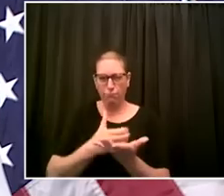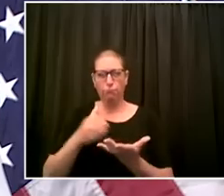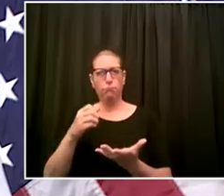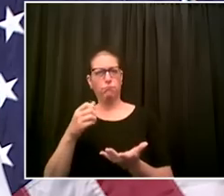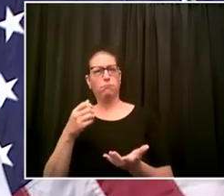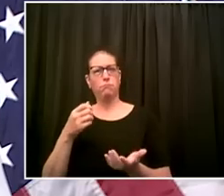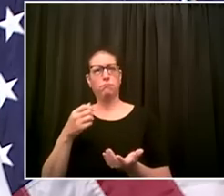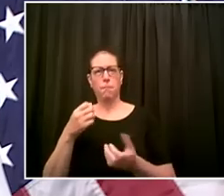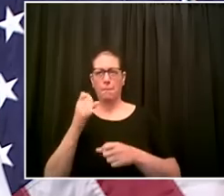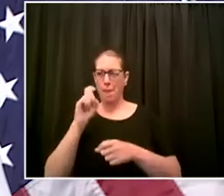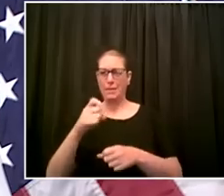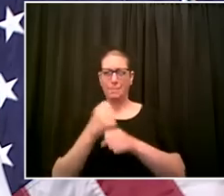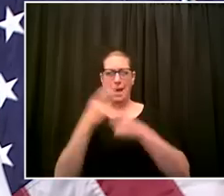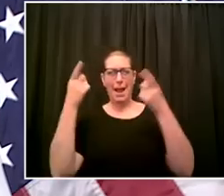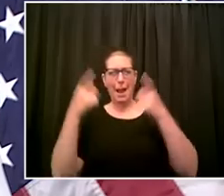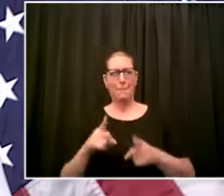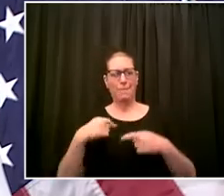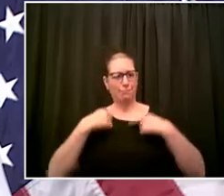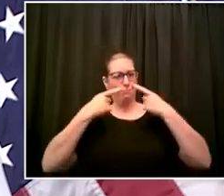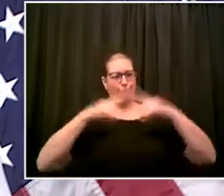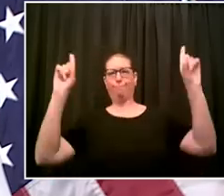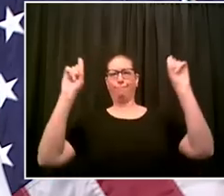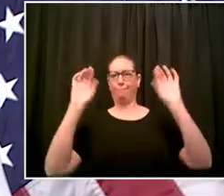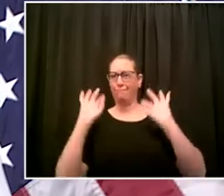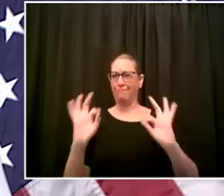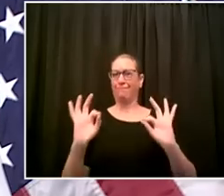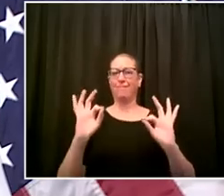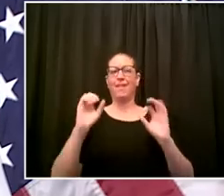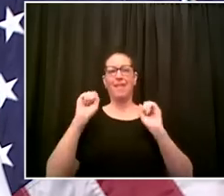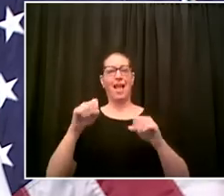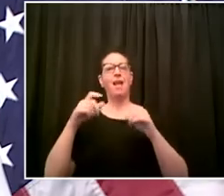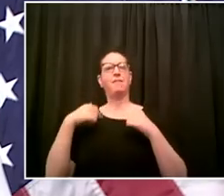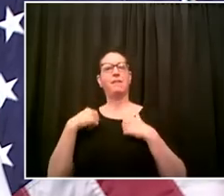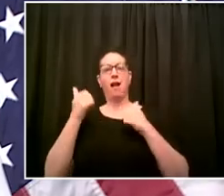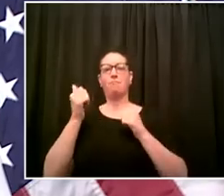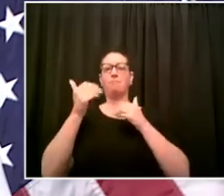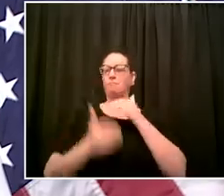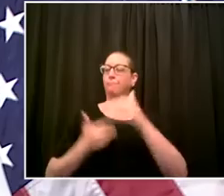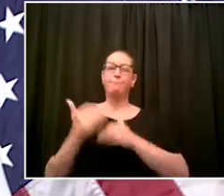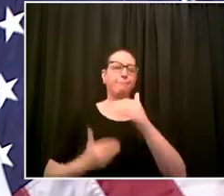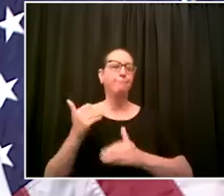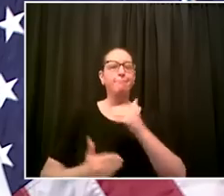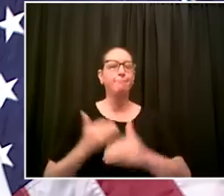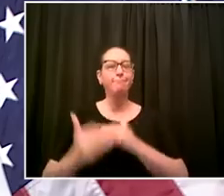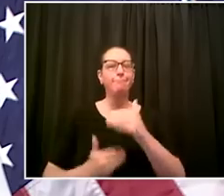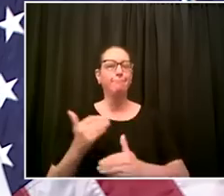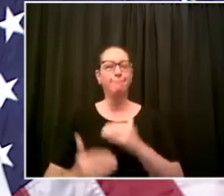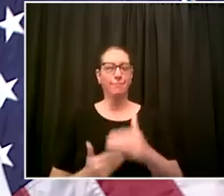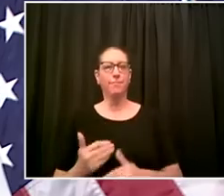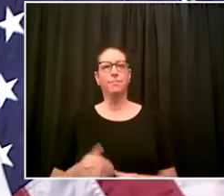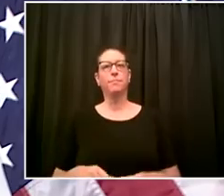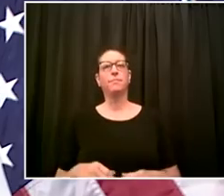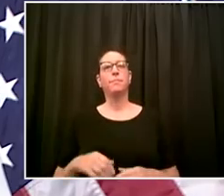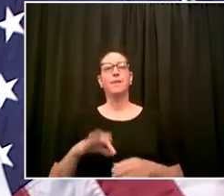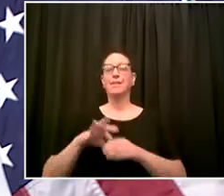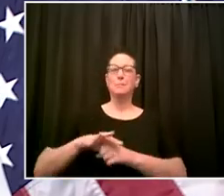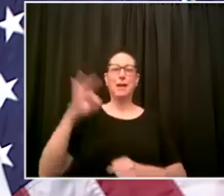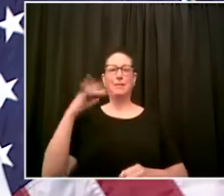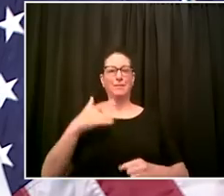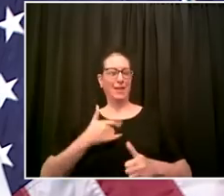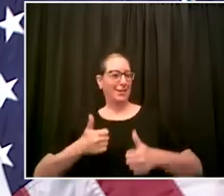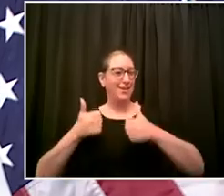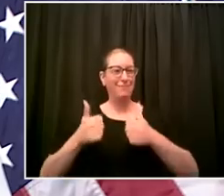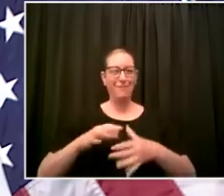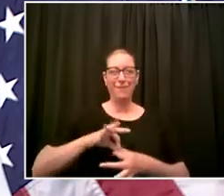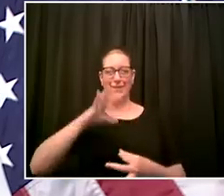holds barred no hesitation they had a can due spirit i want to thank everyone edc and all the companies all the academic